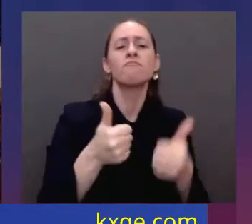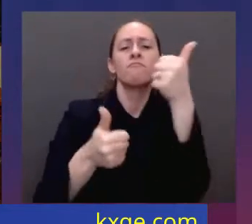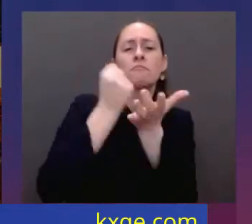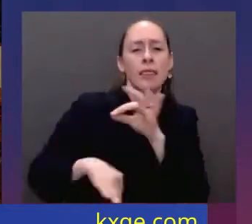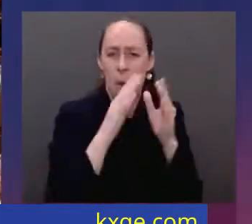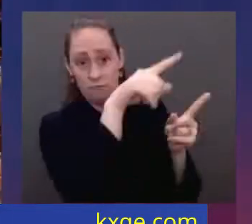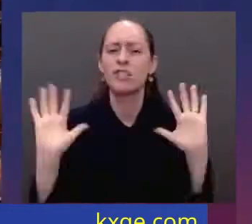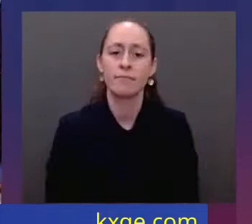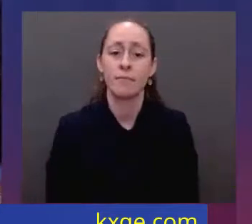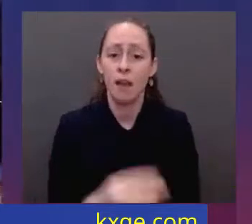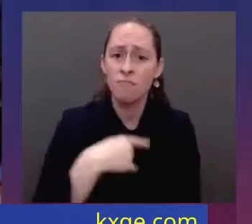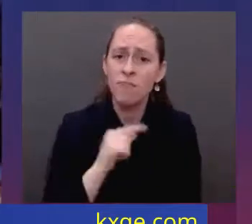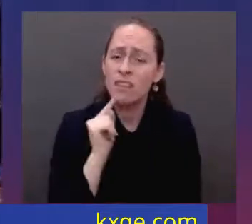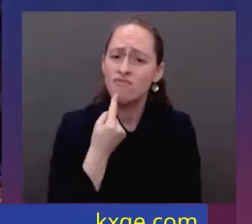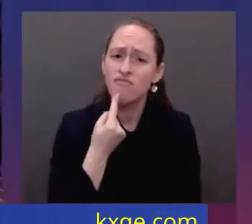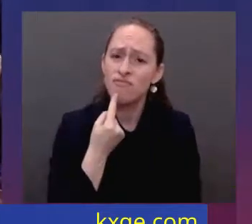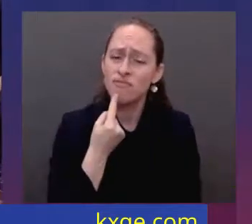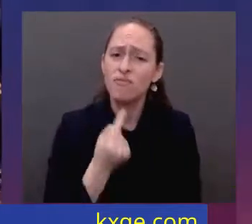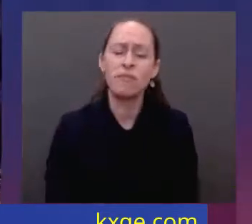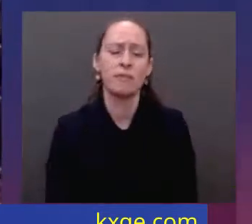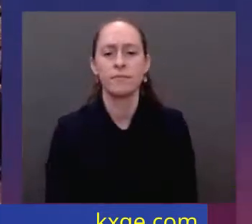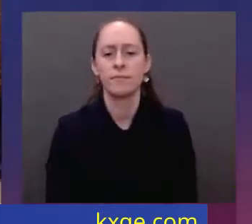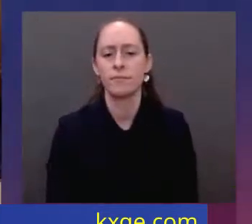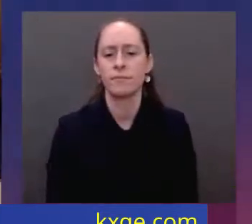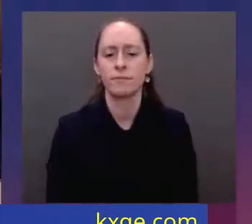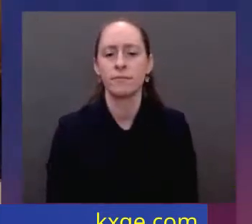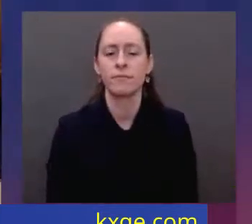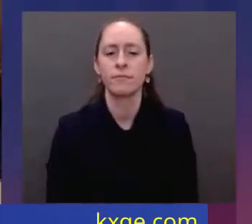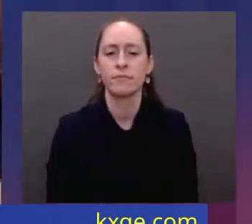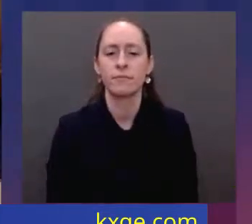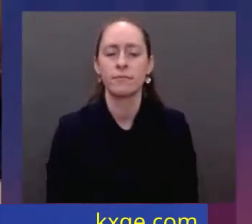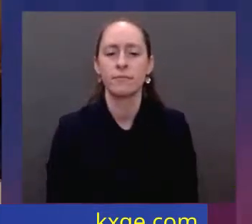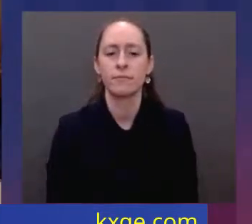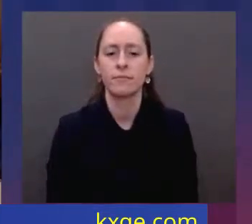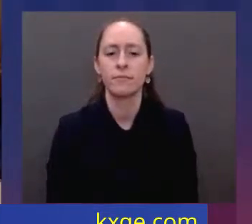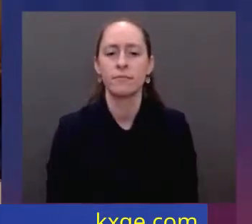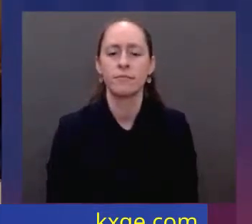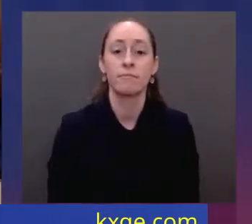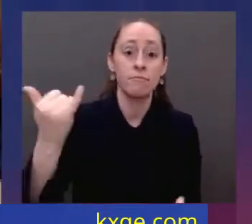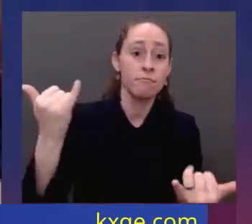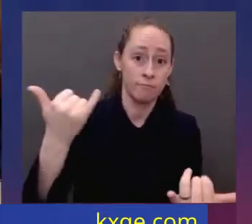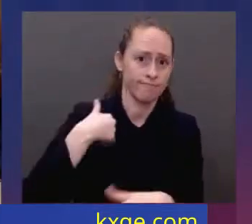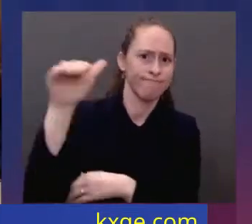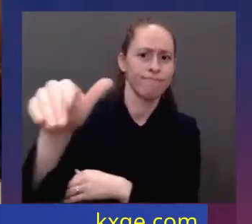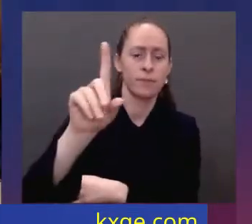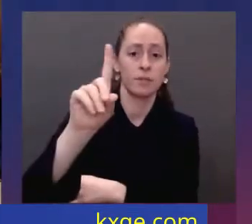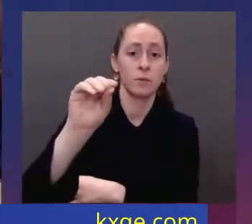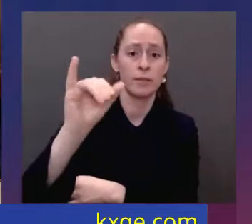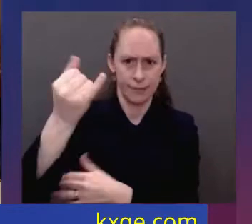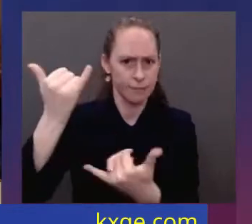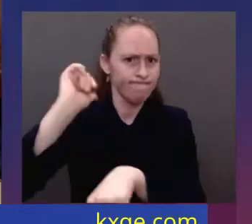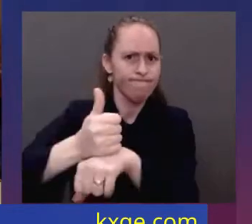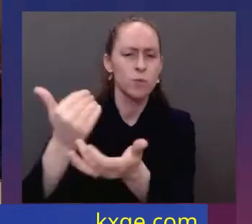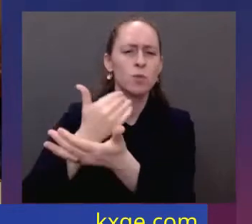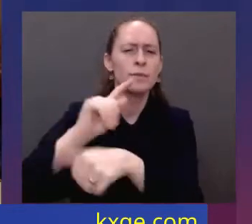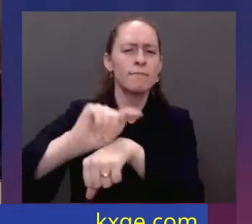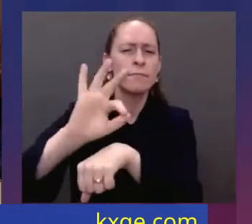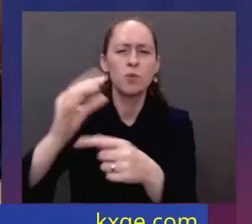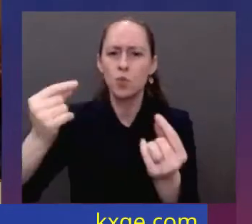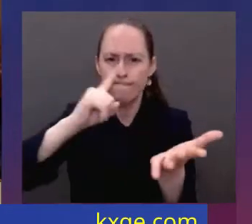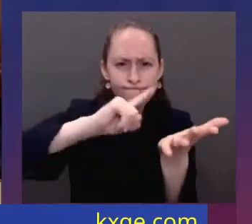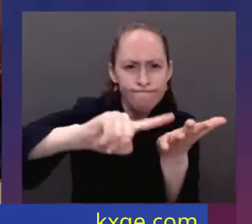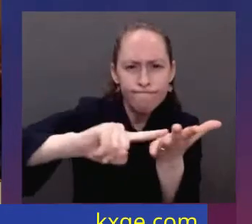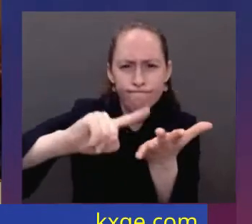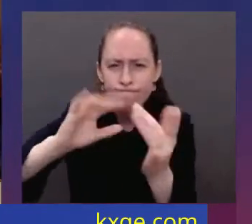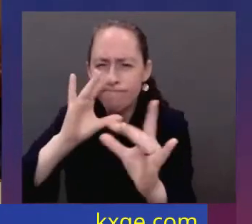The United States Department of Justice is assembling a dedicated task force to go after the crimes of the Russian oligarchs. We're joining with European